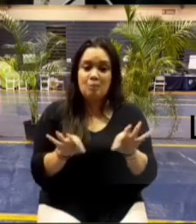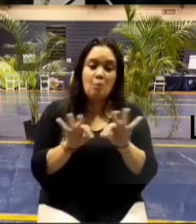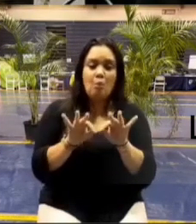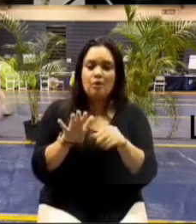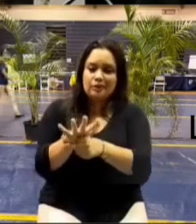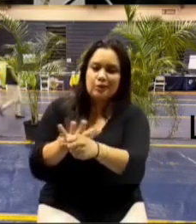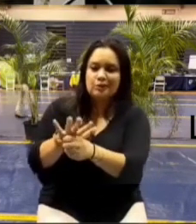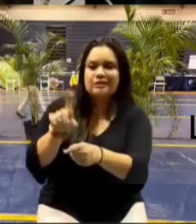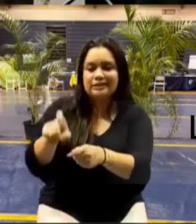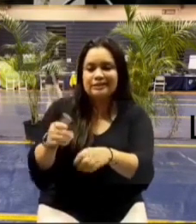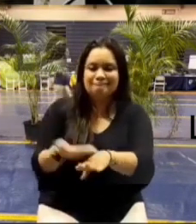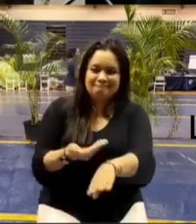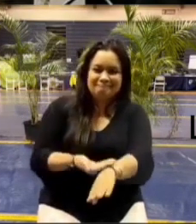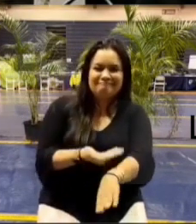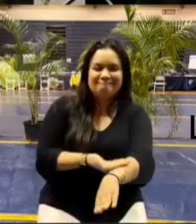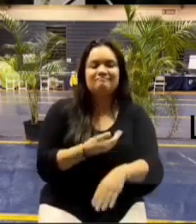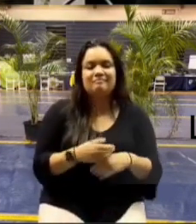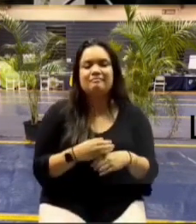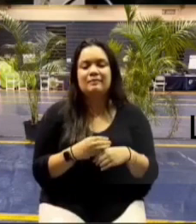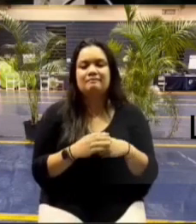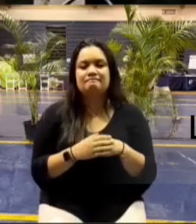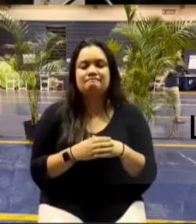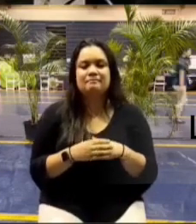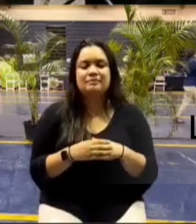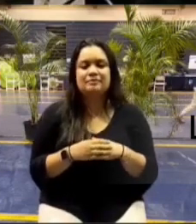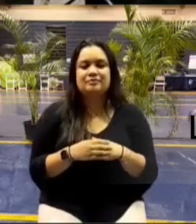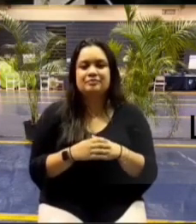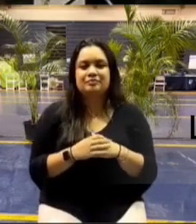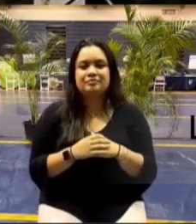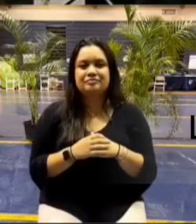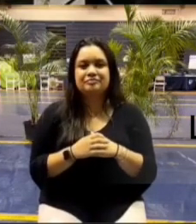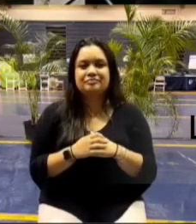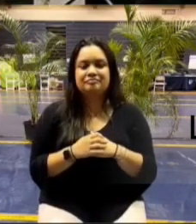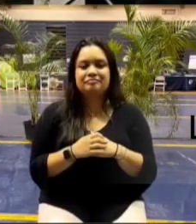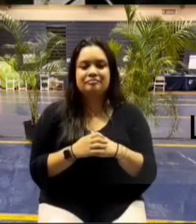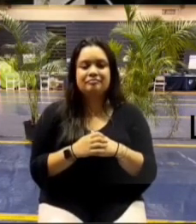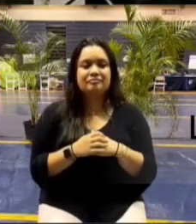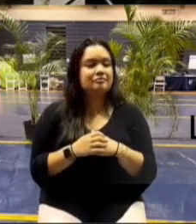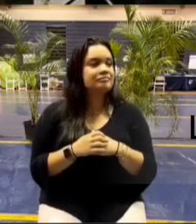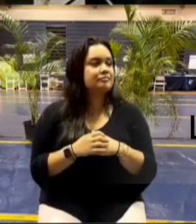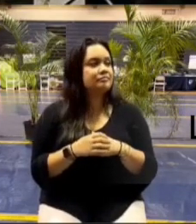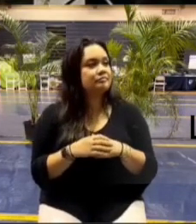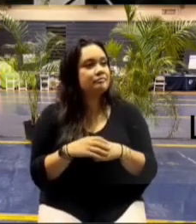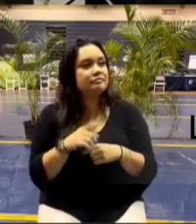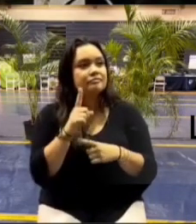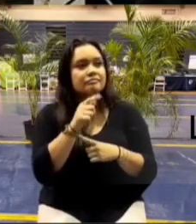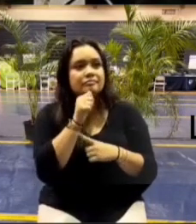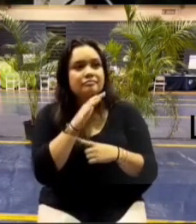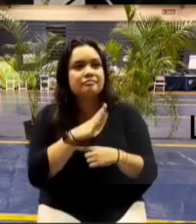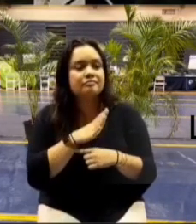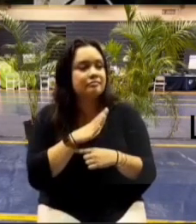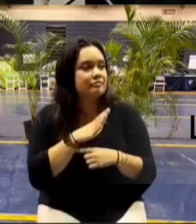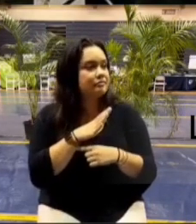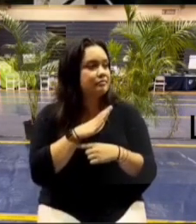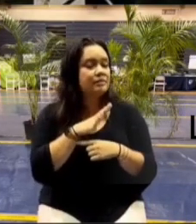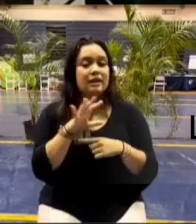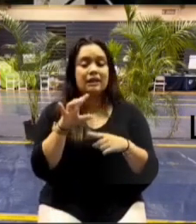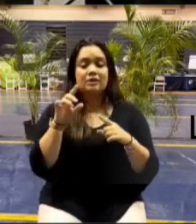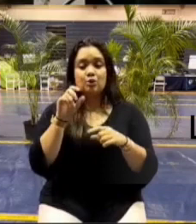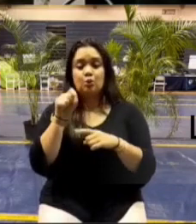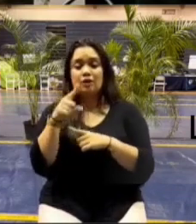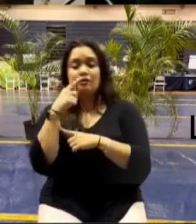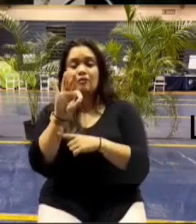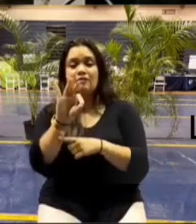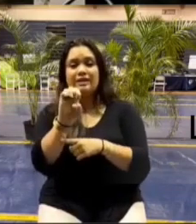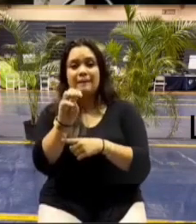that they've repaired yeah this is for fema this